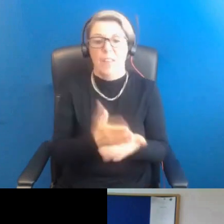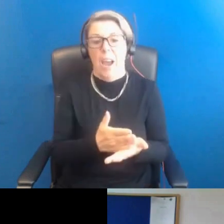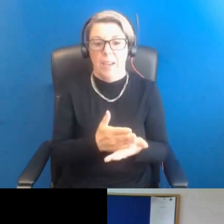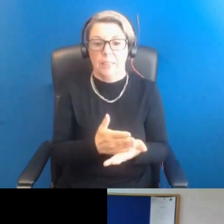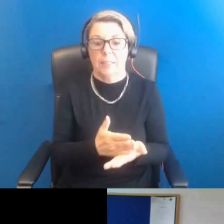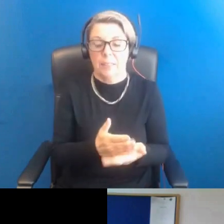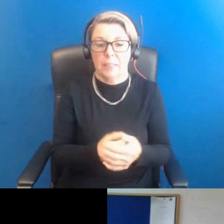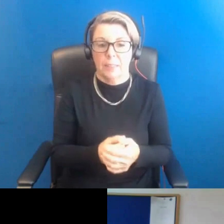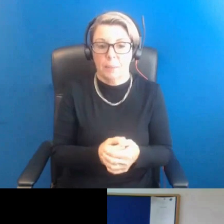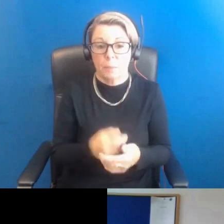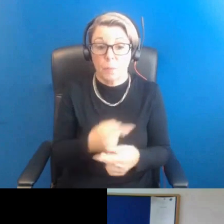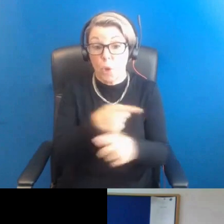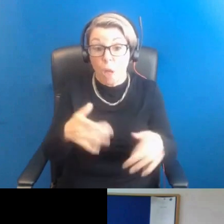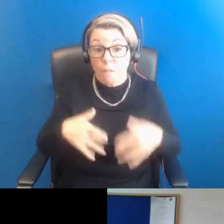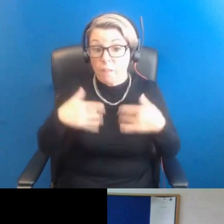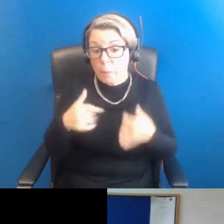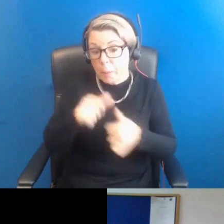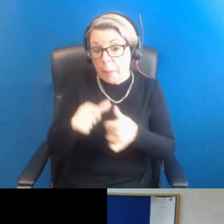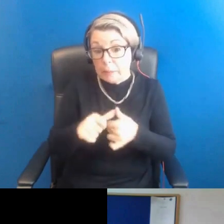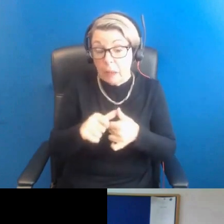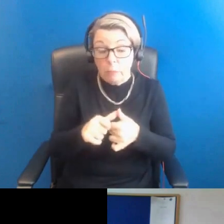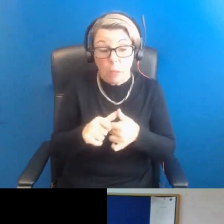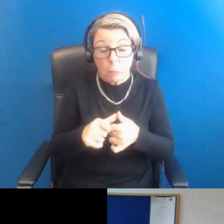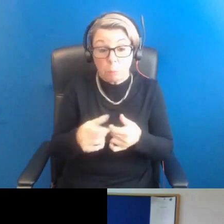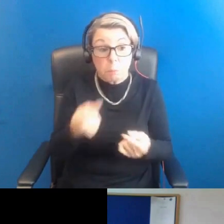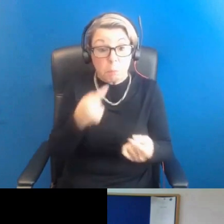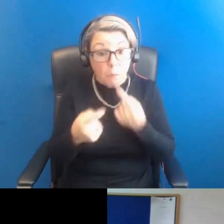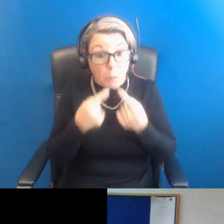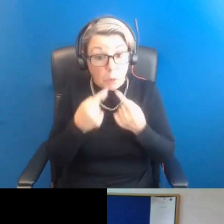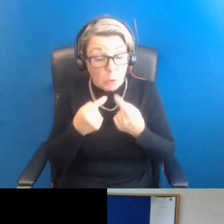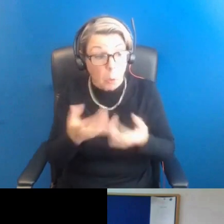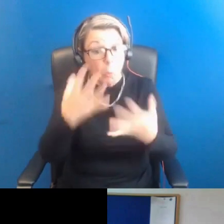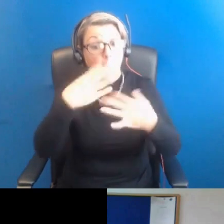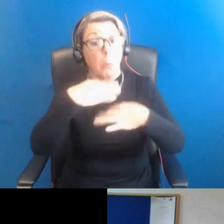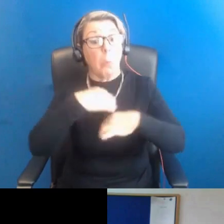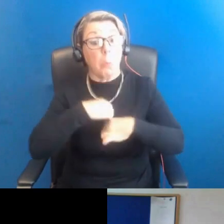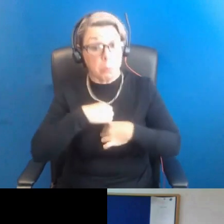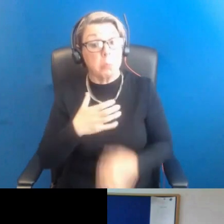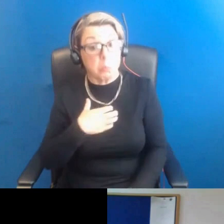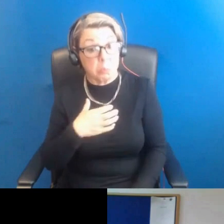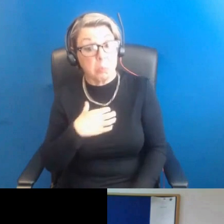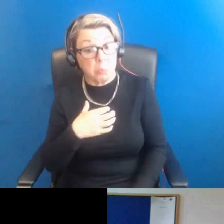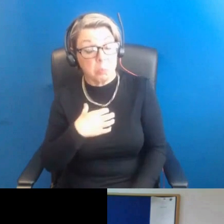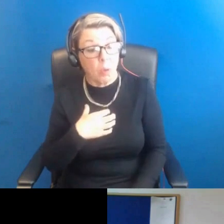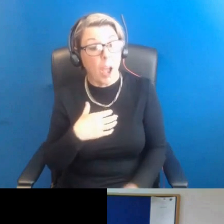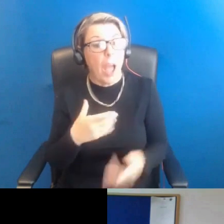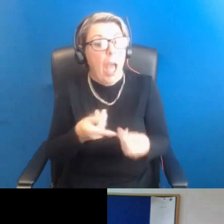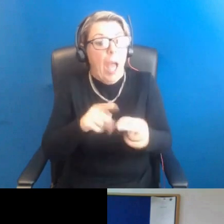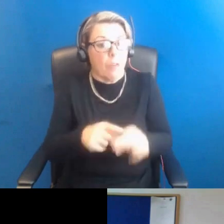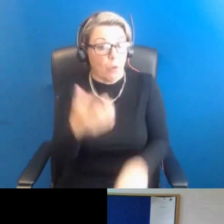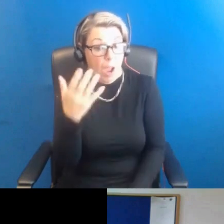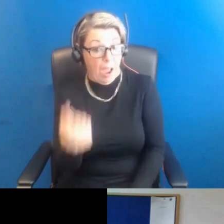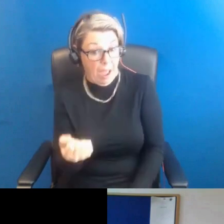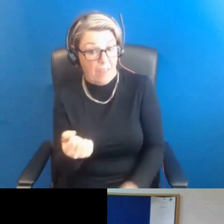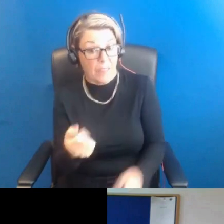informed and will have a clearer idea, particularly if you have polycystic ovarian syndrome, about what that really means